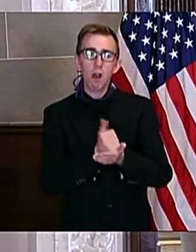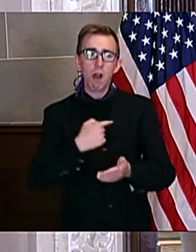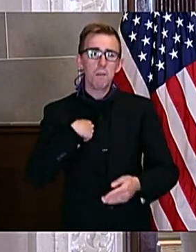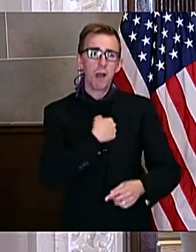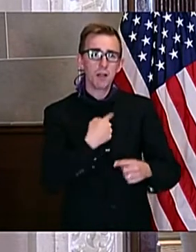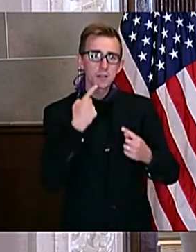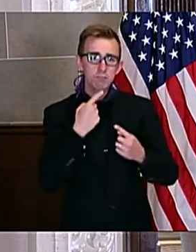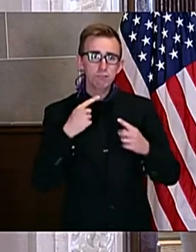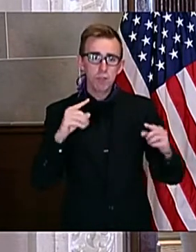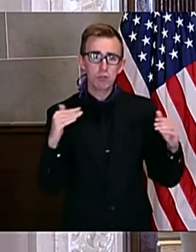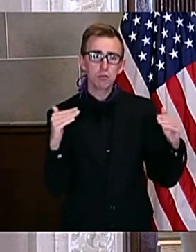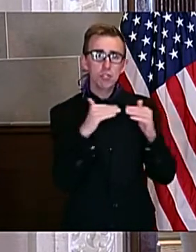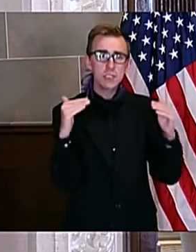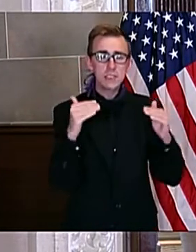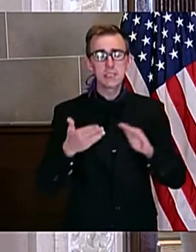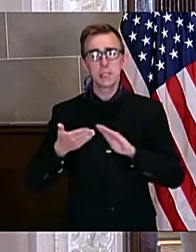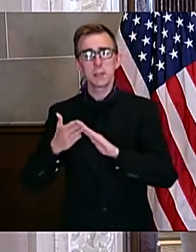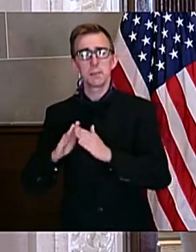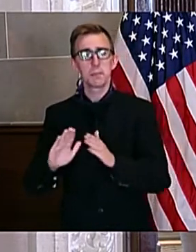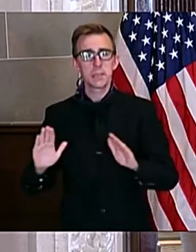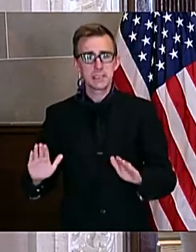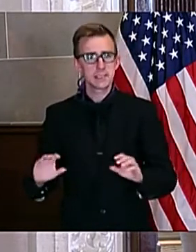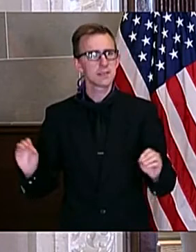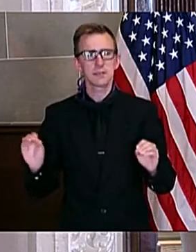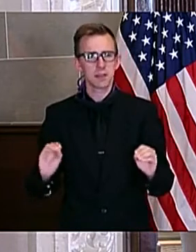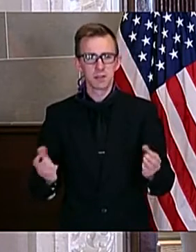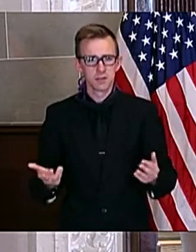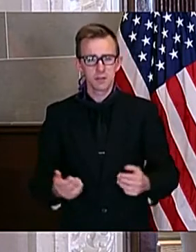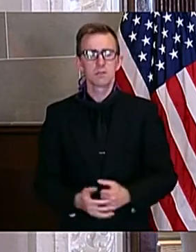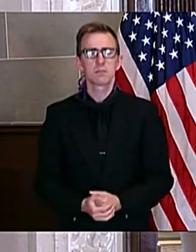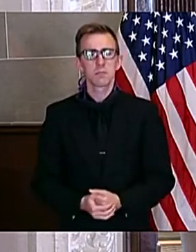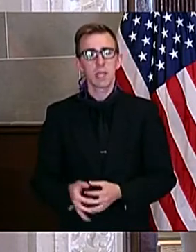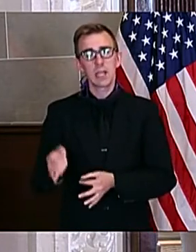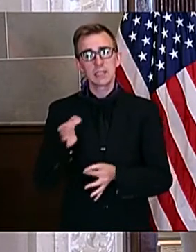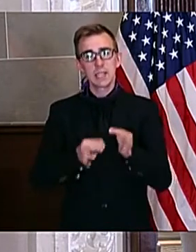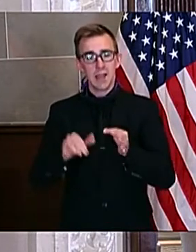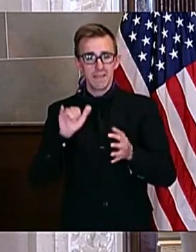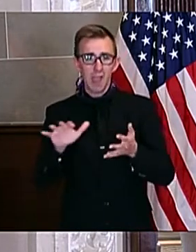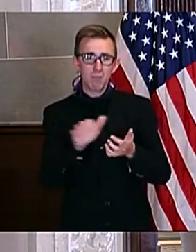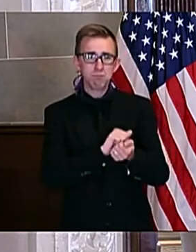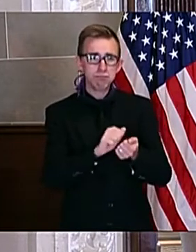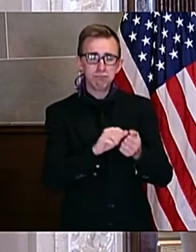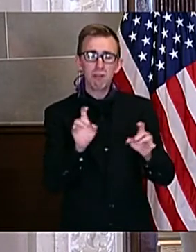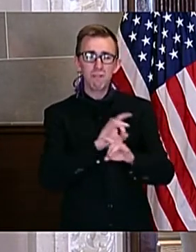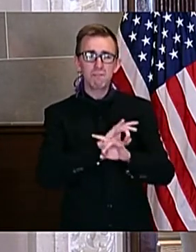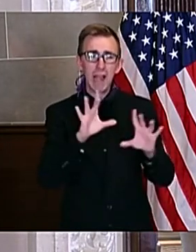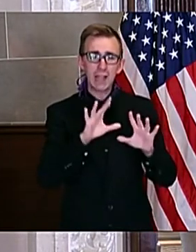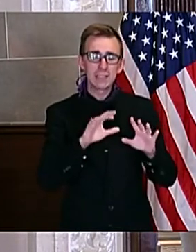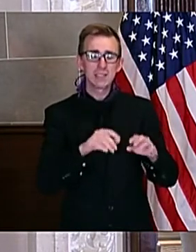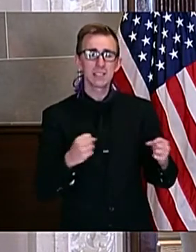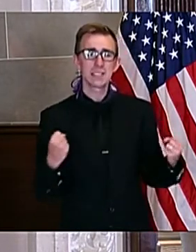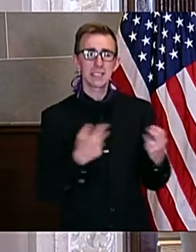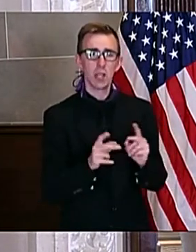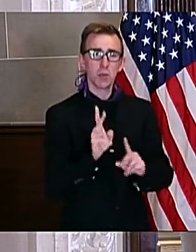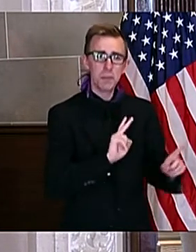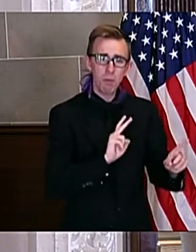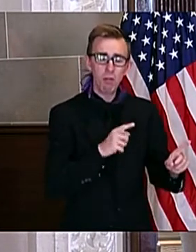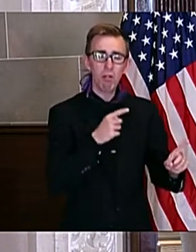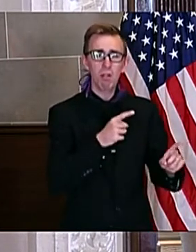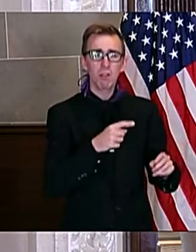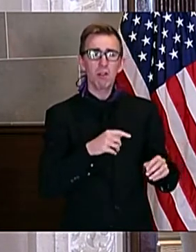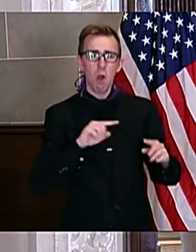justice or peace. Instead, it terrorizes innocent people and families,